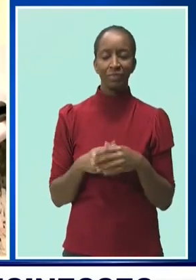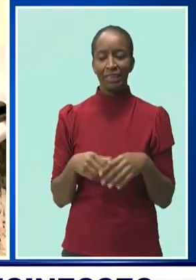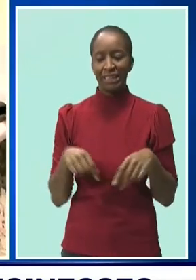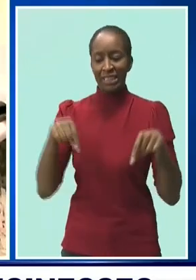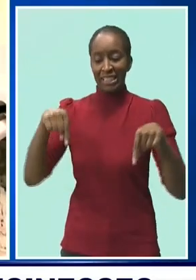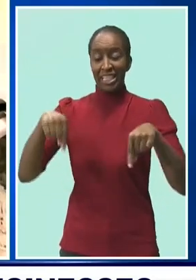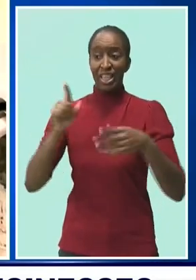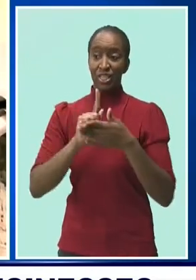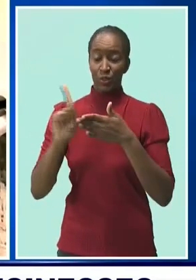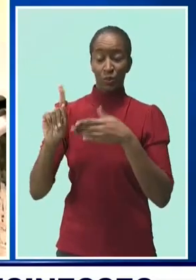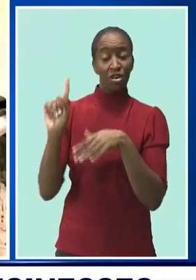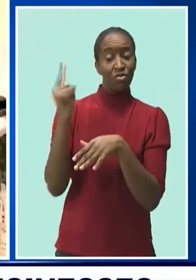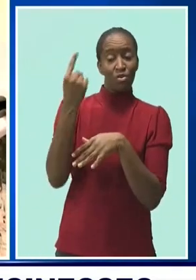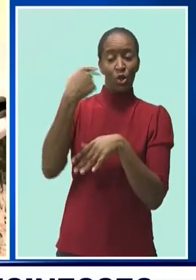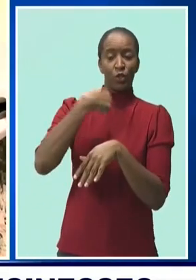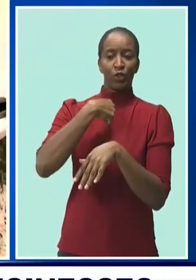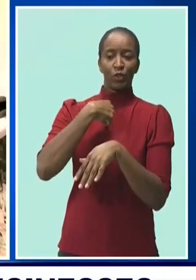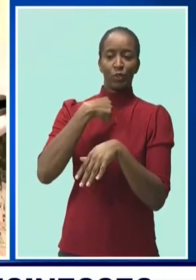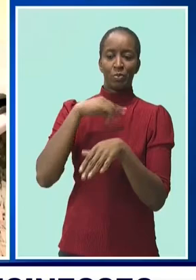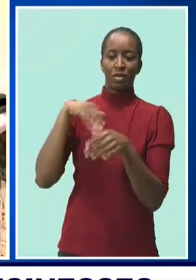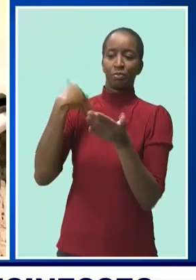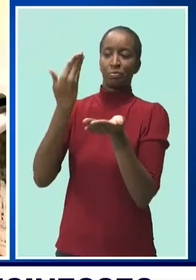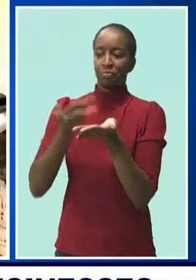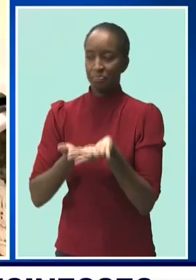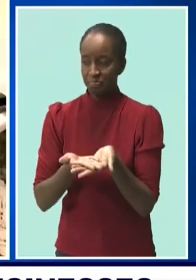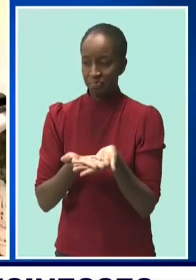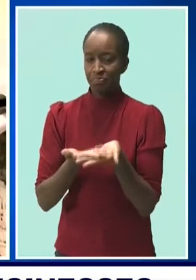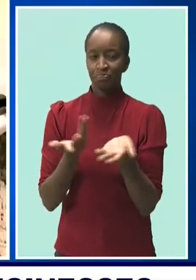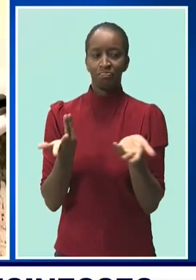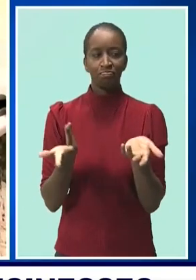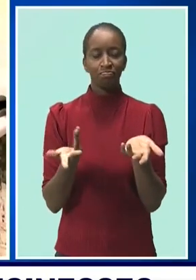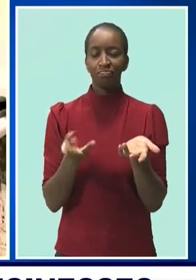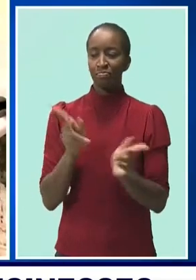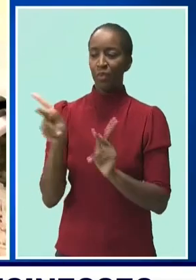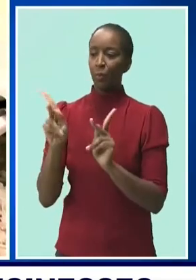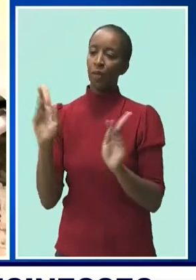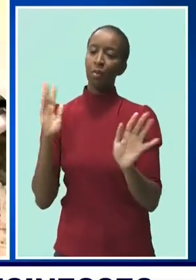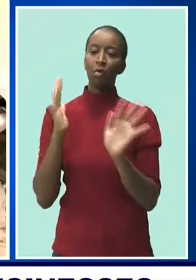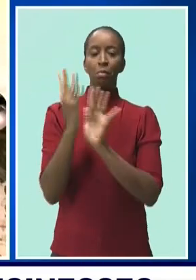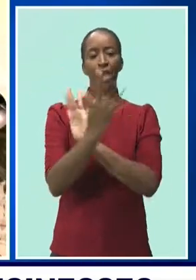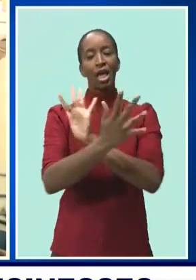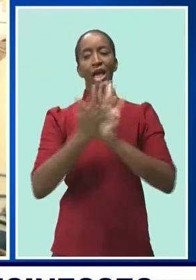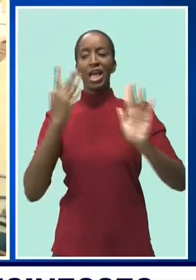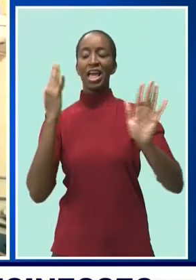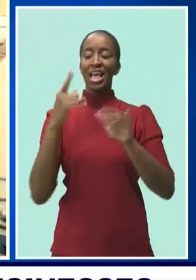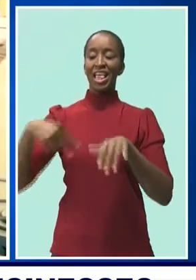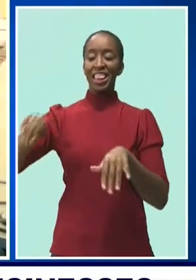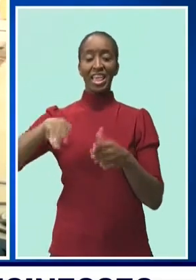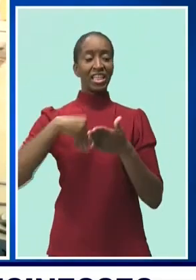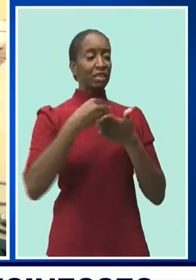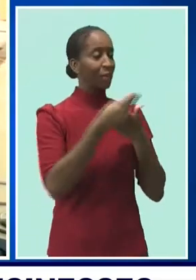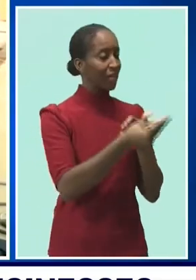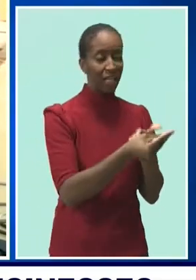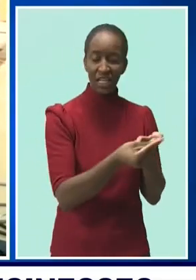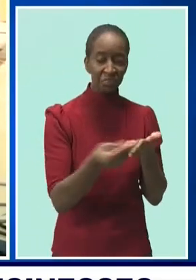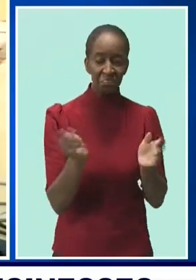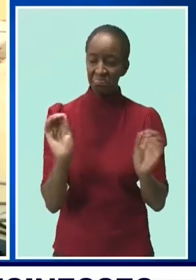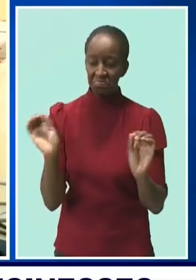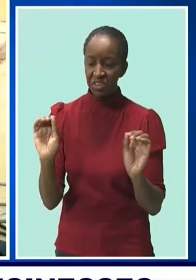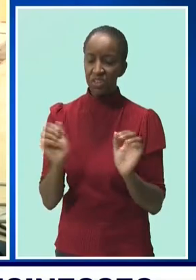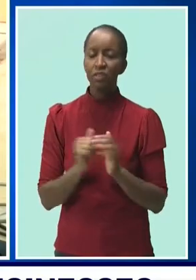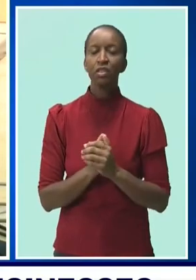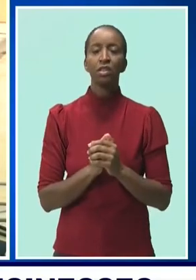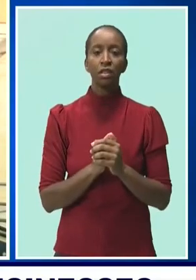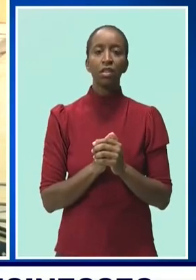First week back out. But nobody ain't the money holding back. Nobody ain't spending the money right now. Things have laid up a bit